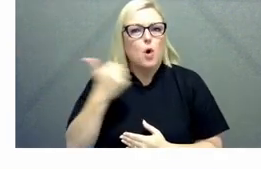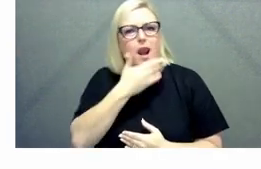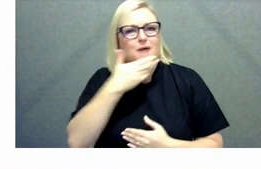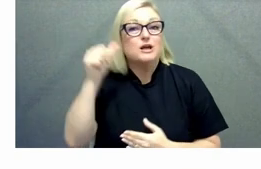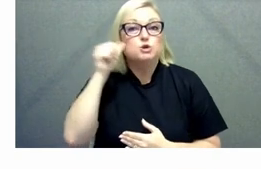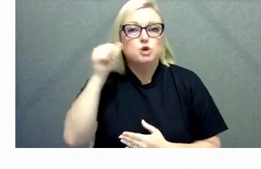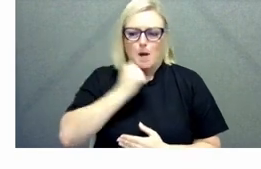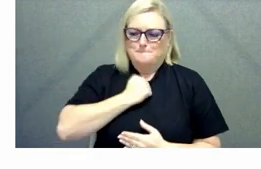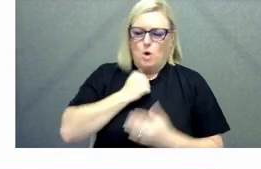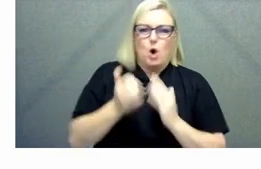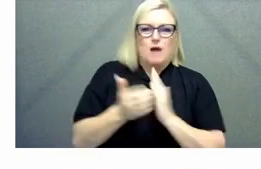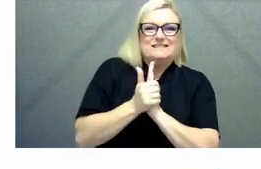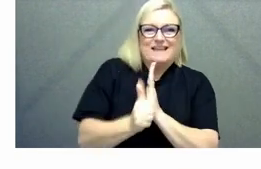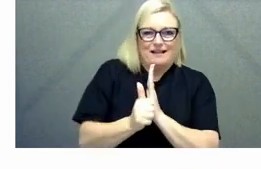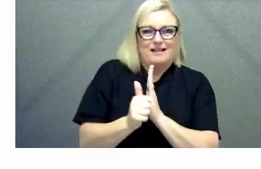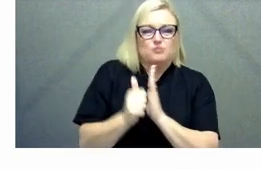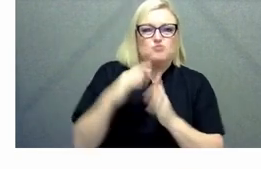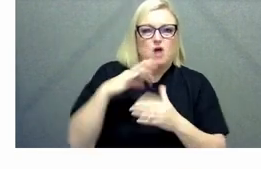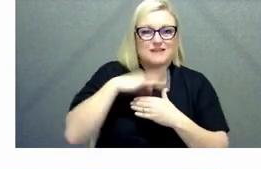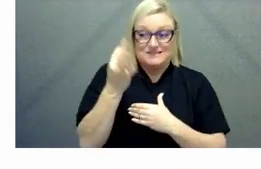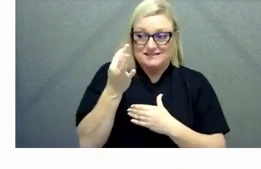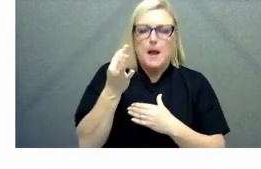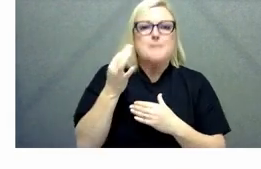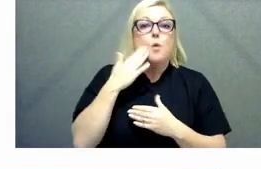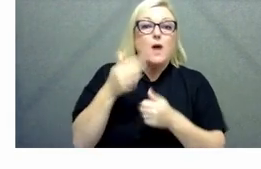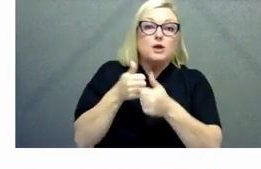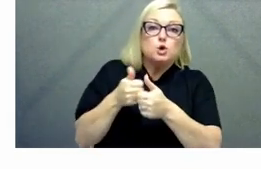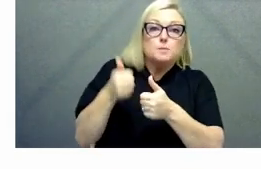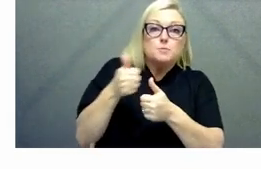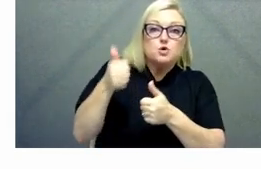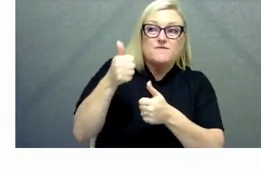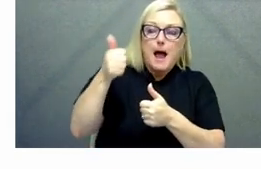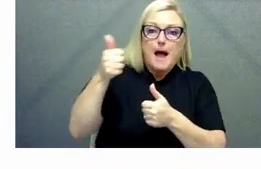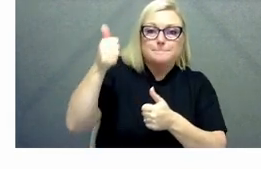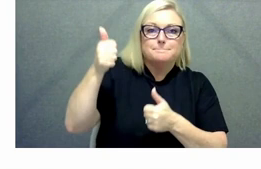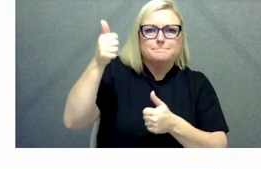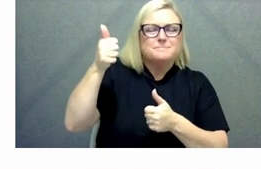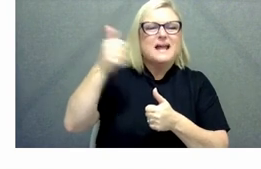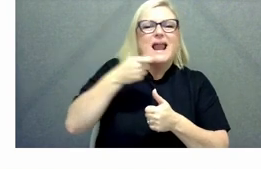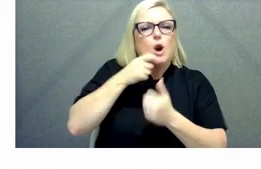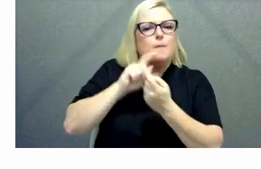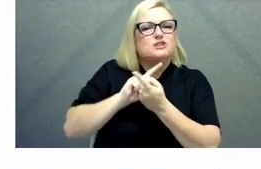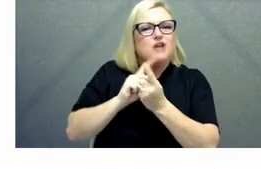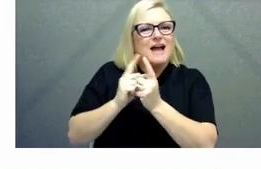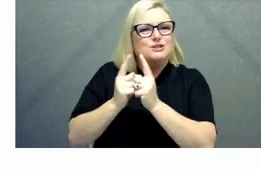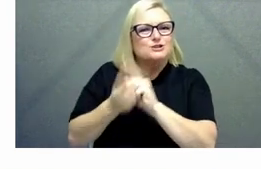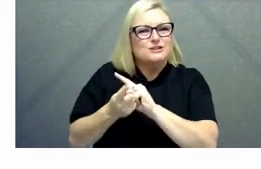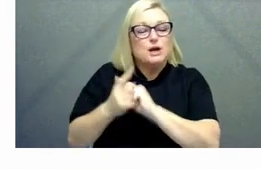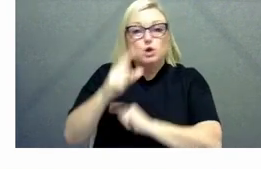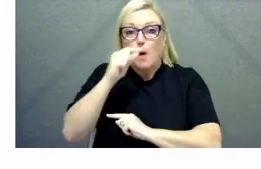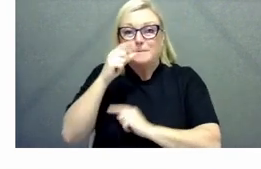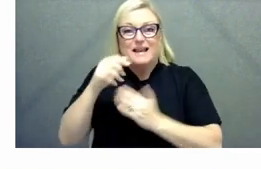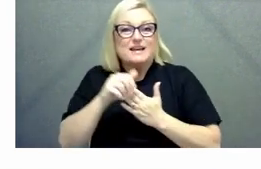the ranks sometimes that becomes less important and it's more about your ability to lead um it's your ability to navigate